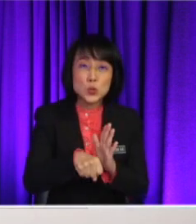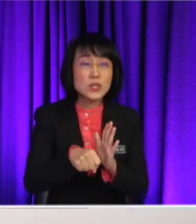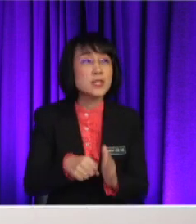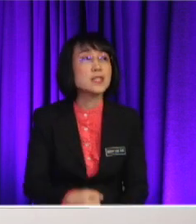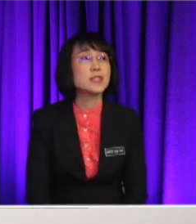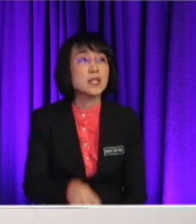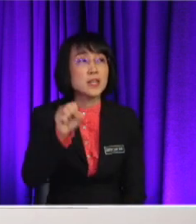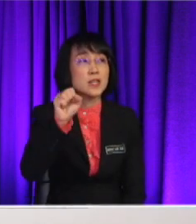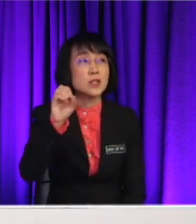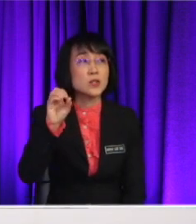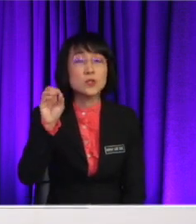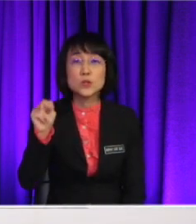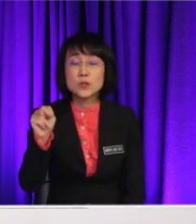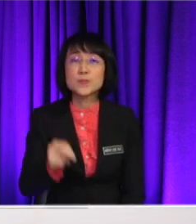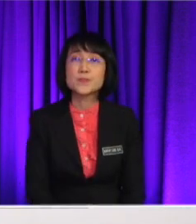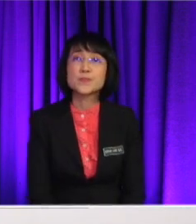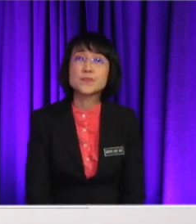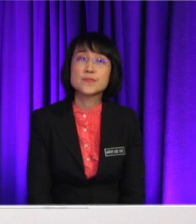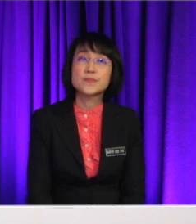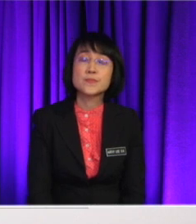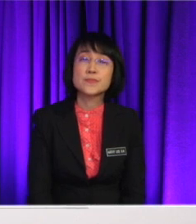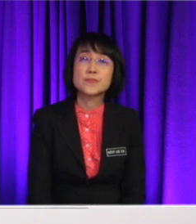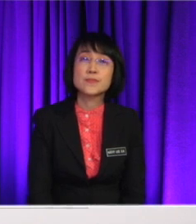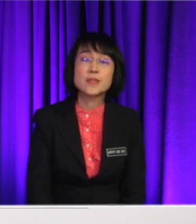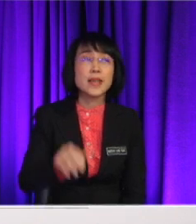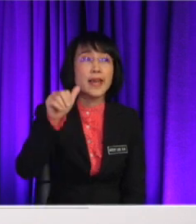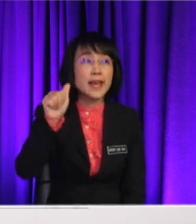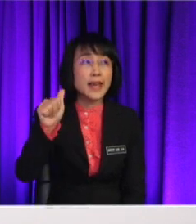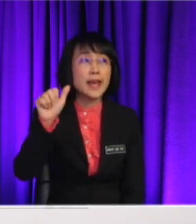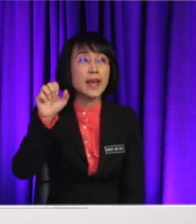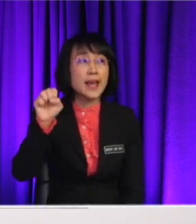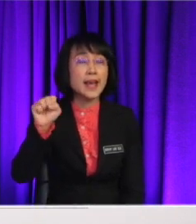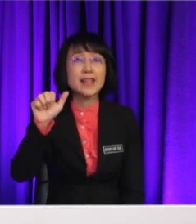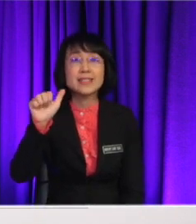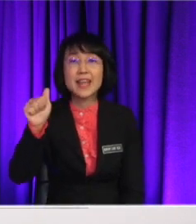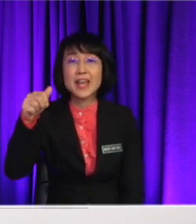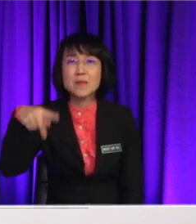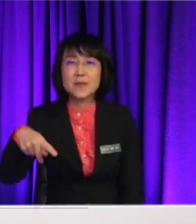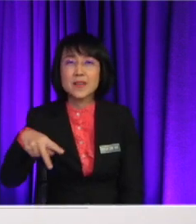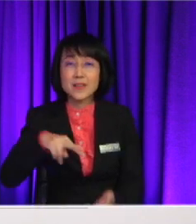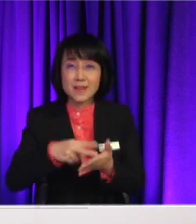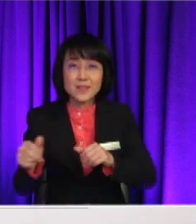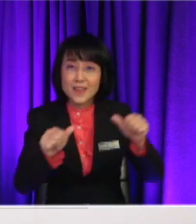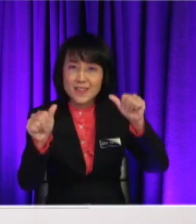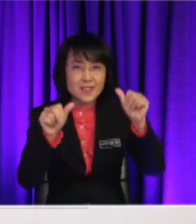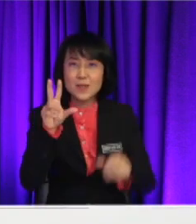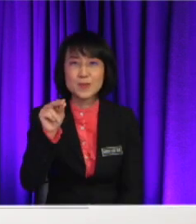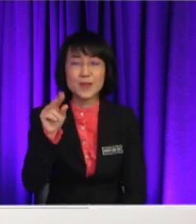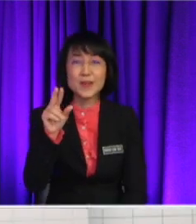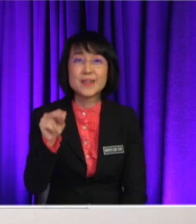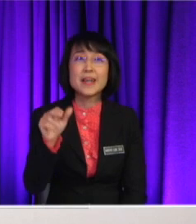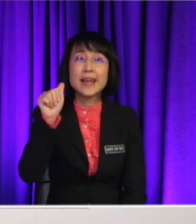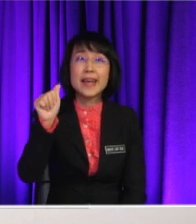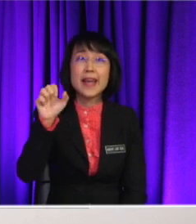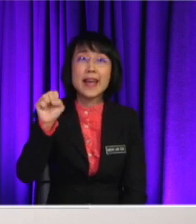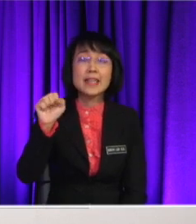soon, right Okay, and the most common one ASAP Some people will say ASAP, right? Oh So what is ASAP? Anyone